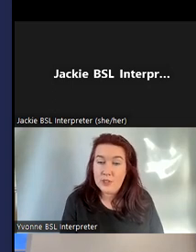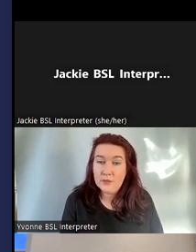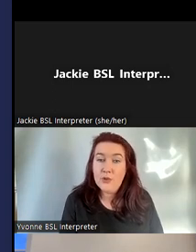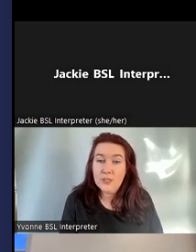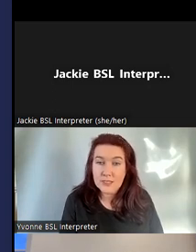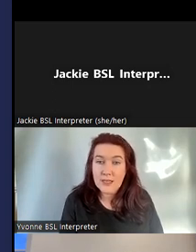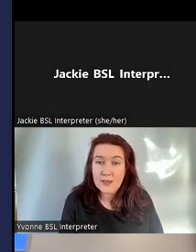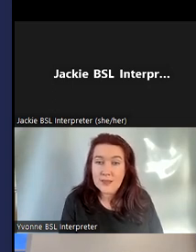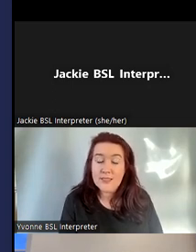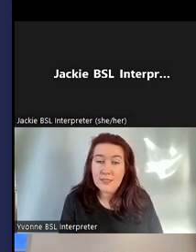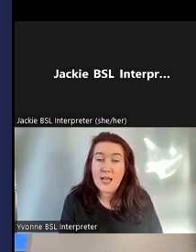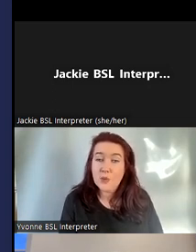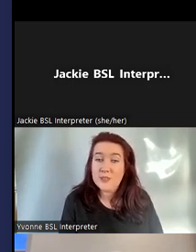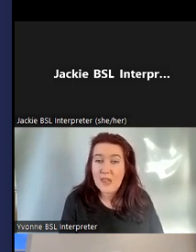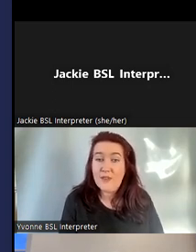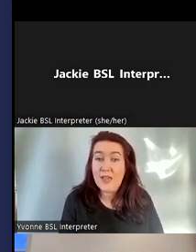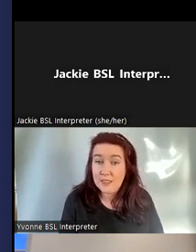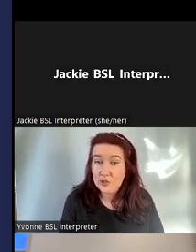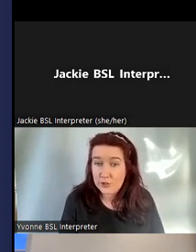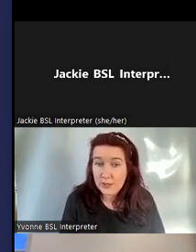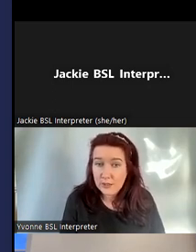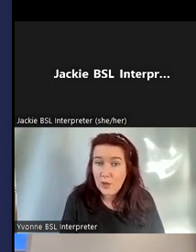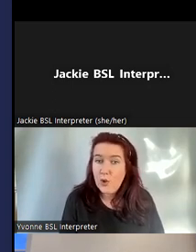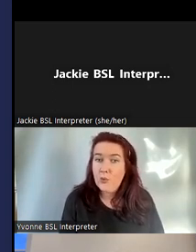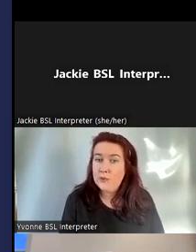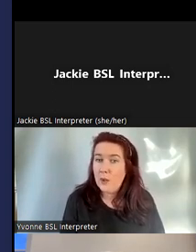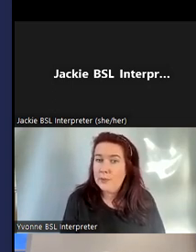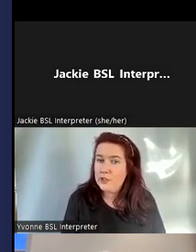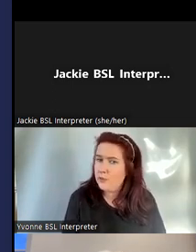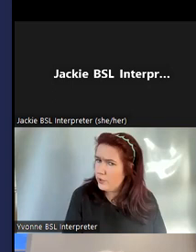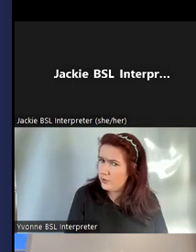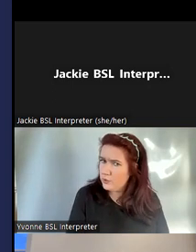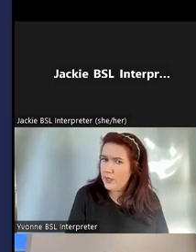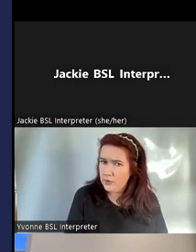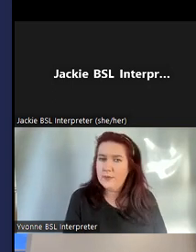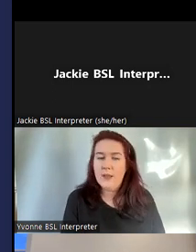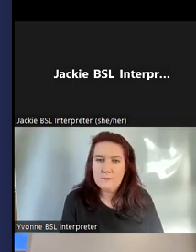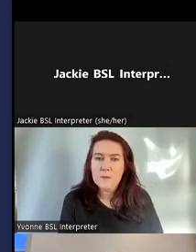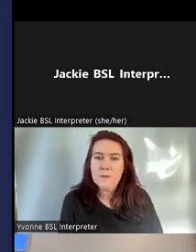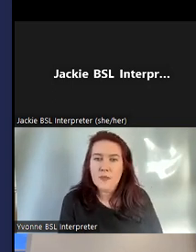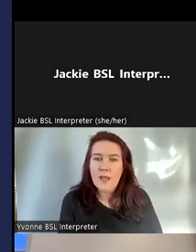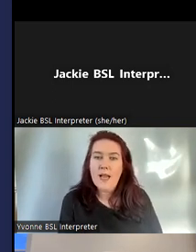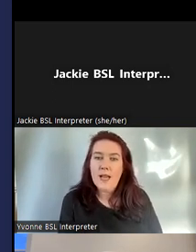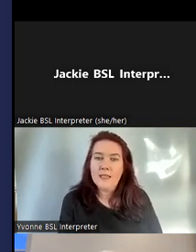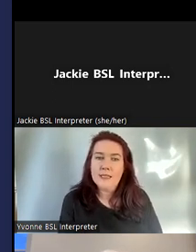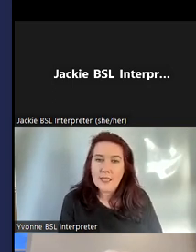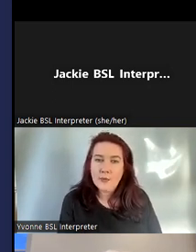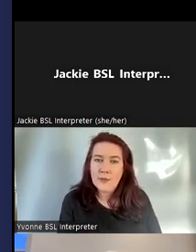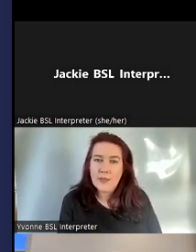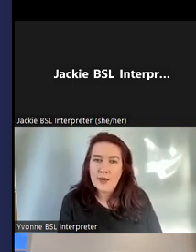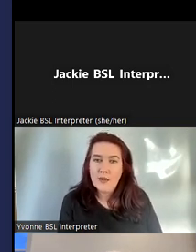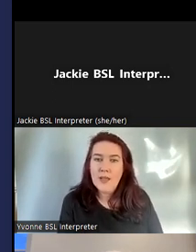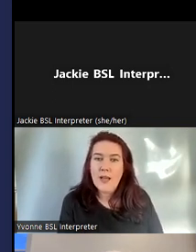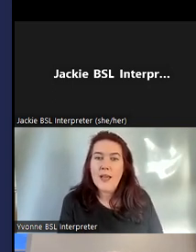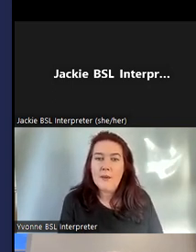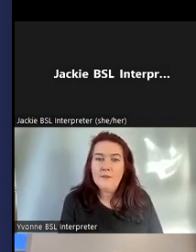can see the images of two on the screen there the Glasgow Deaf Heritage Trail was published four years ago now and the second